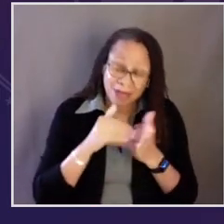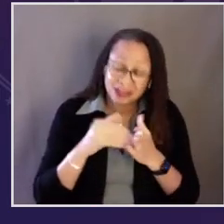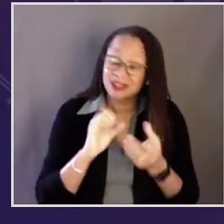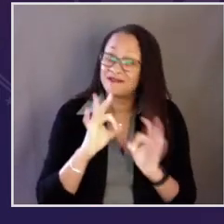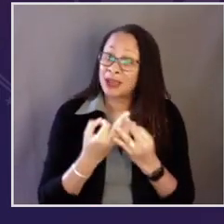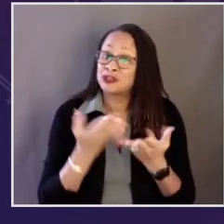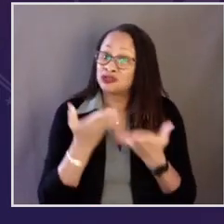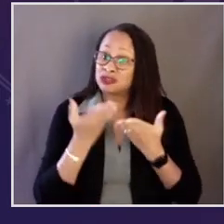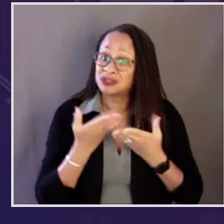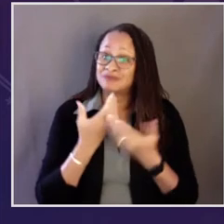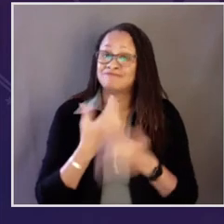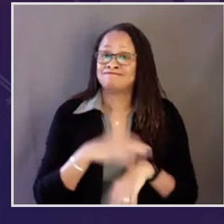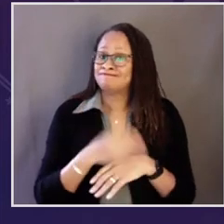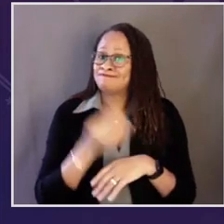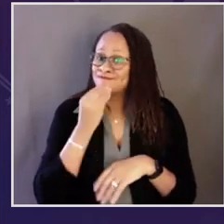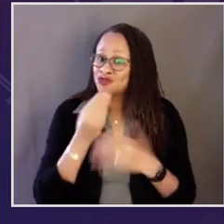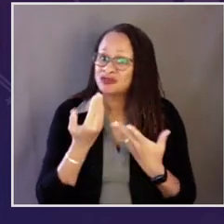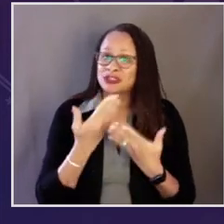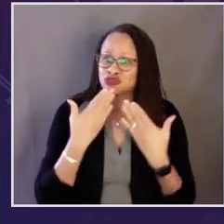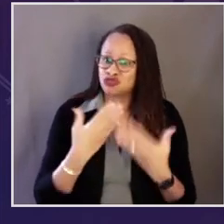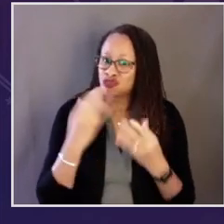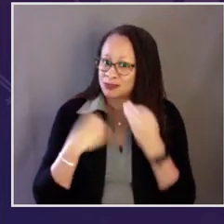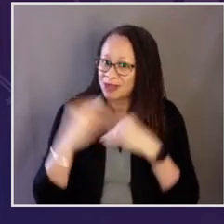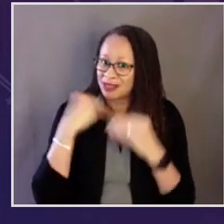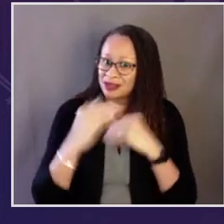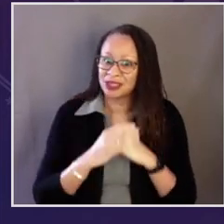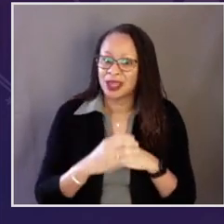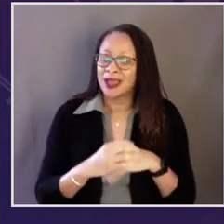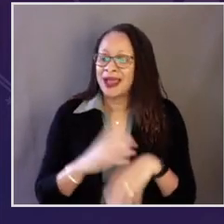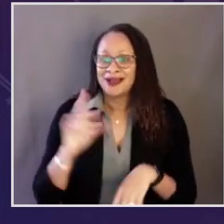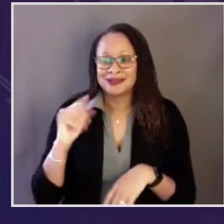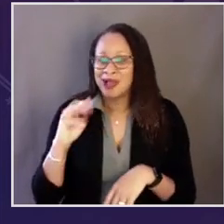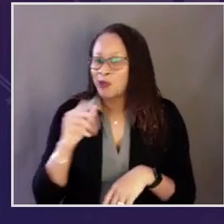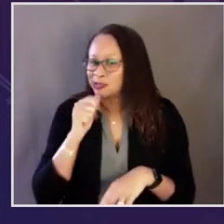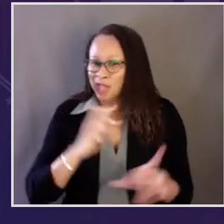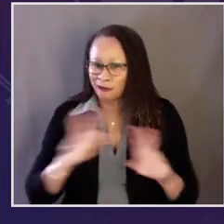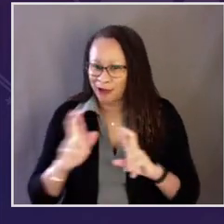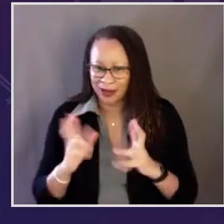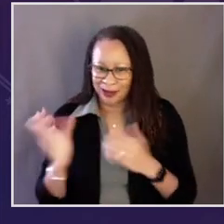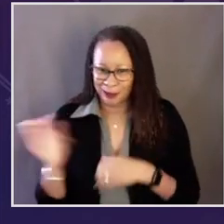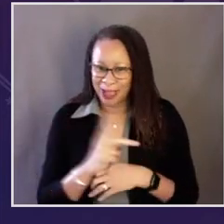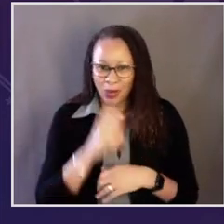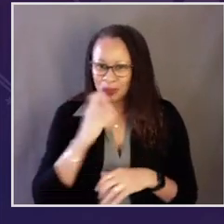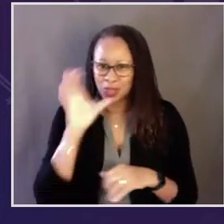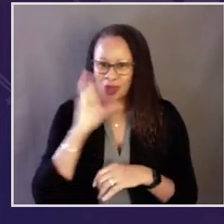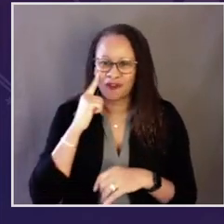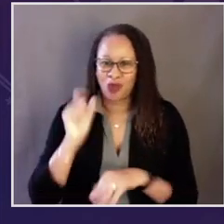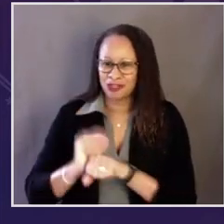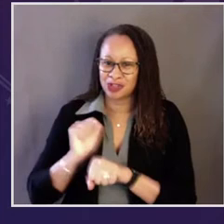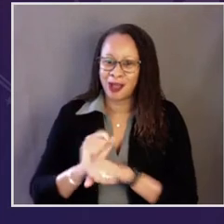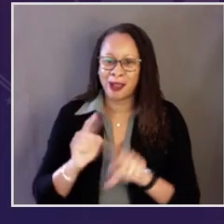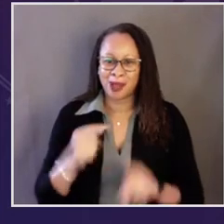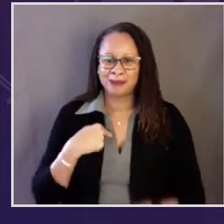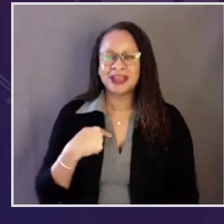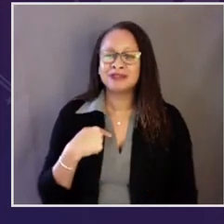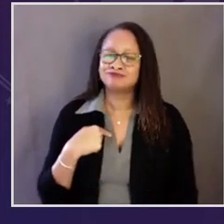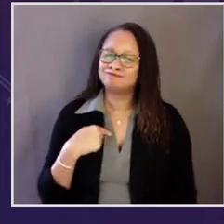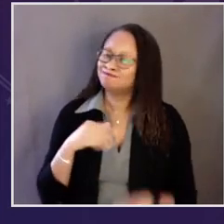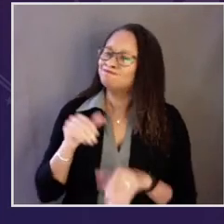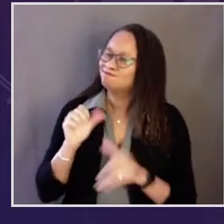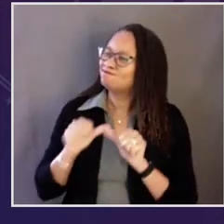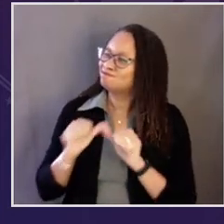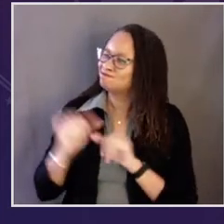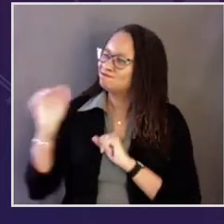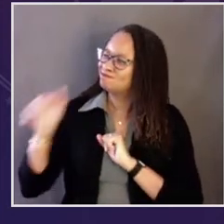And he helped millions of children and families receive healthy meals. He wasn't anxious to come back. He wasn't looking for this